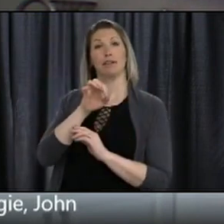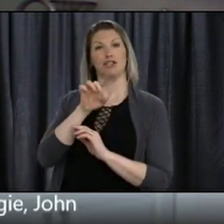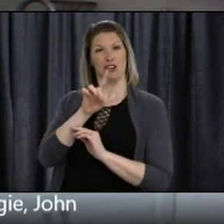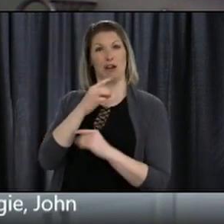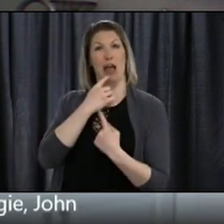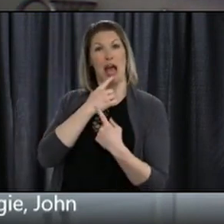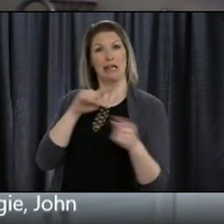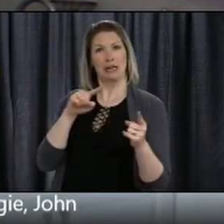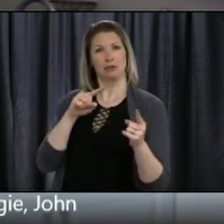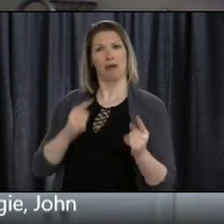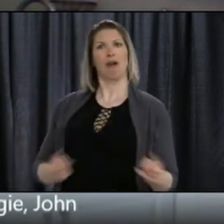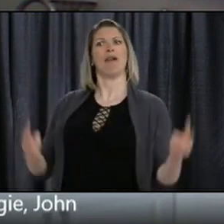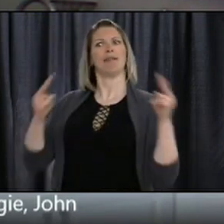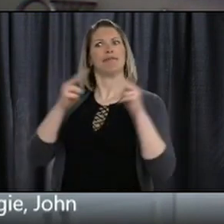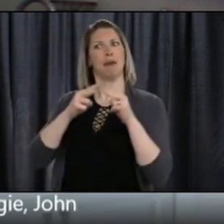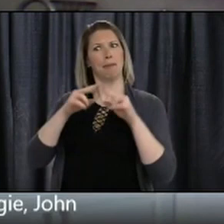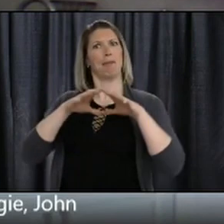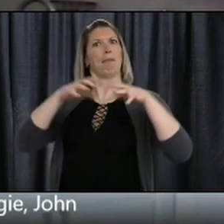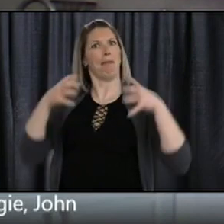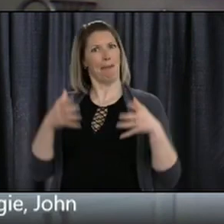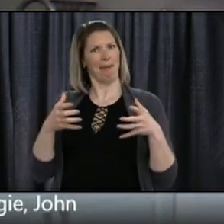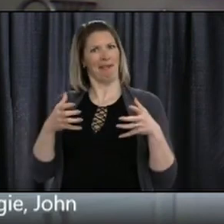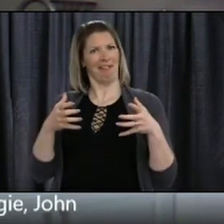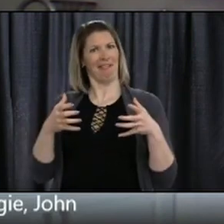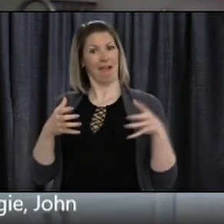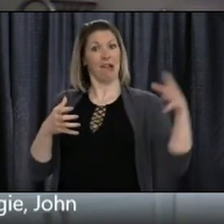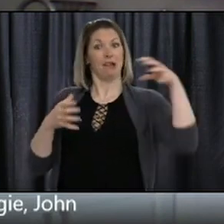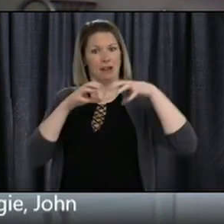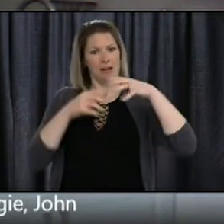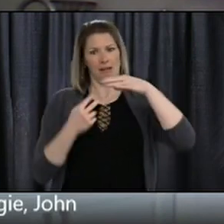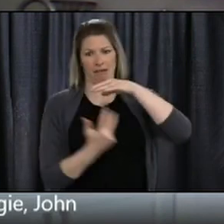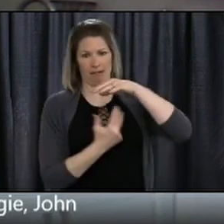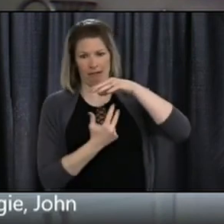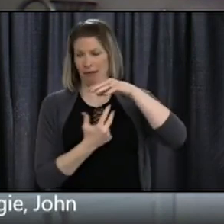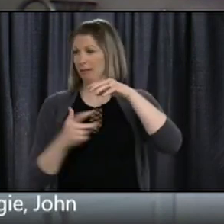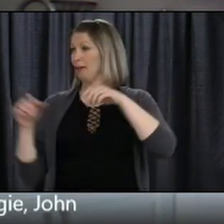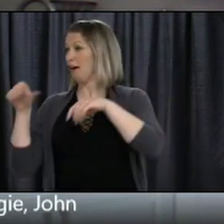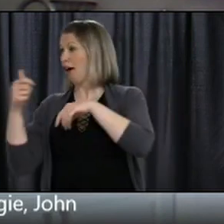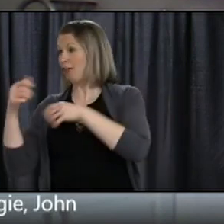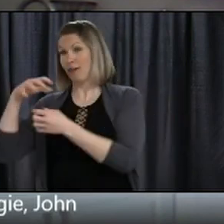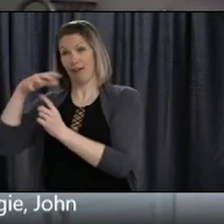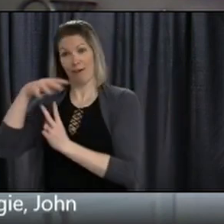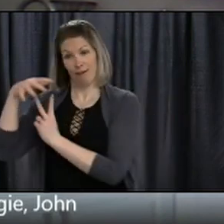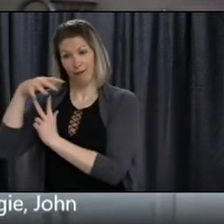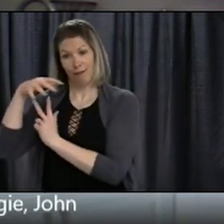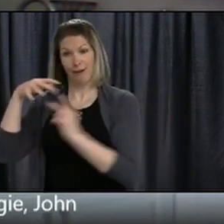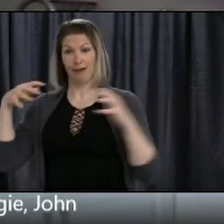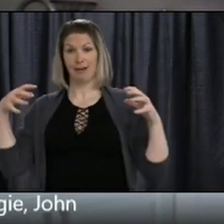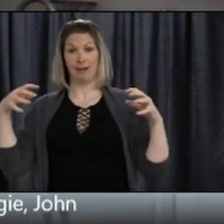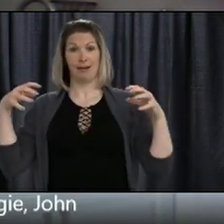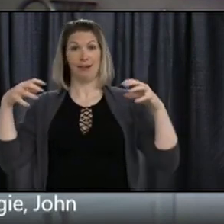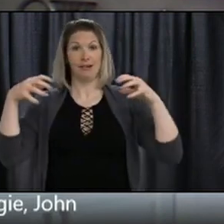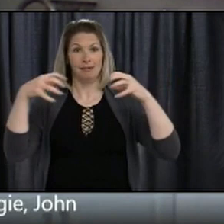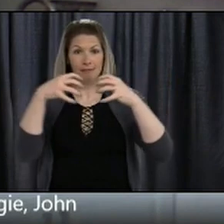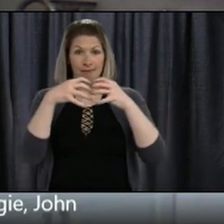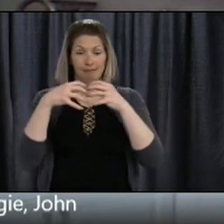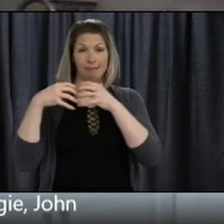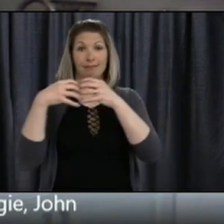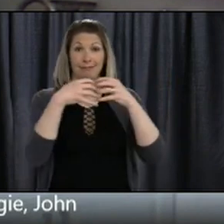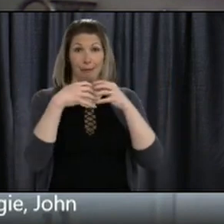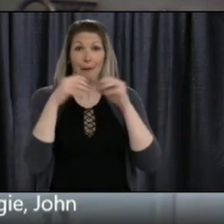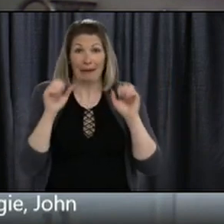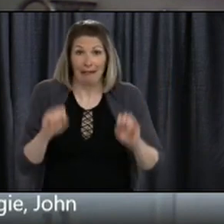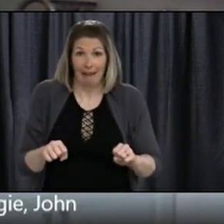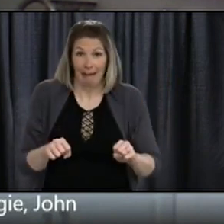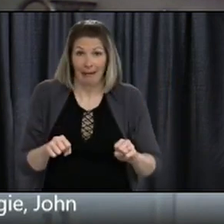Fitzgerald introduced yesterday has also generated some significant comments and questions, and both Dr. Fitzgerald and the Premier